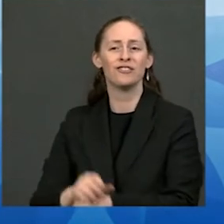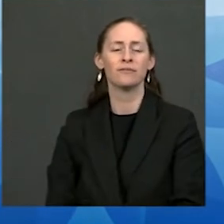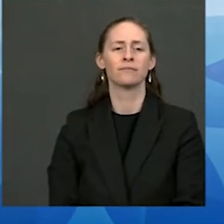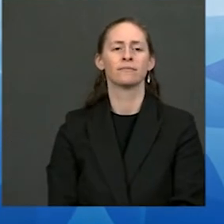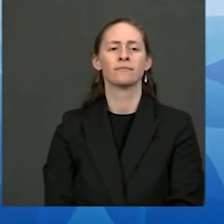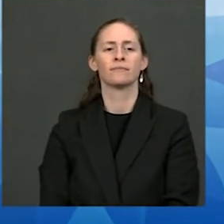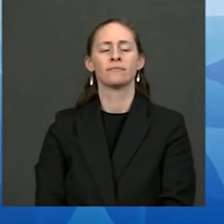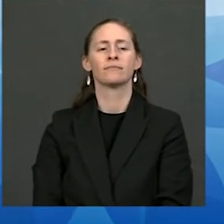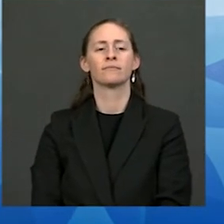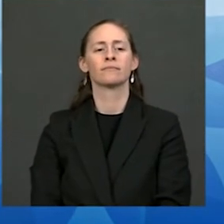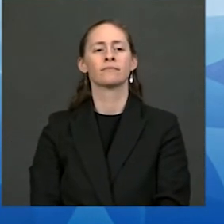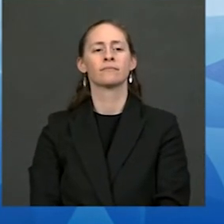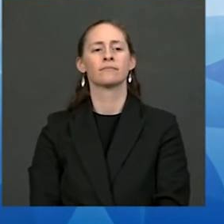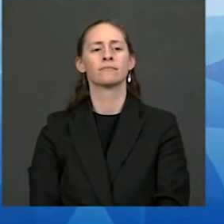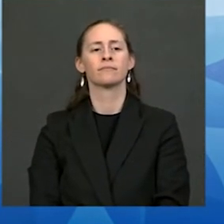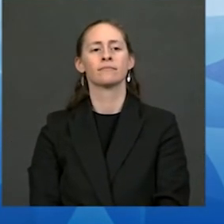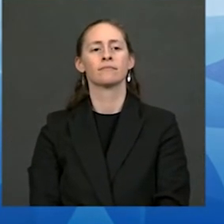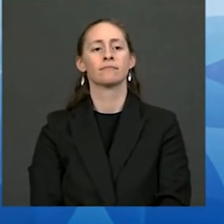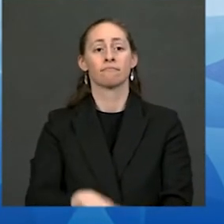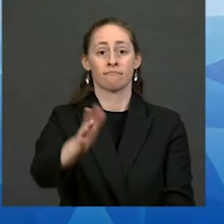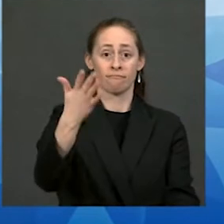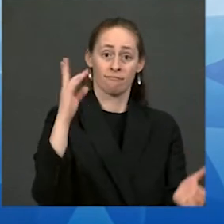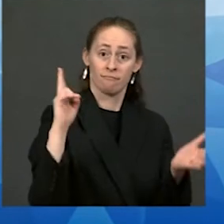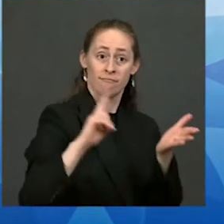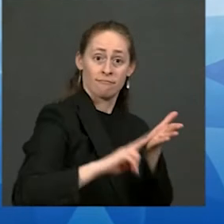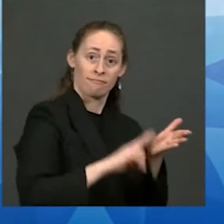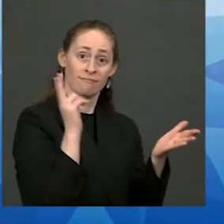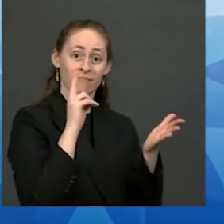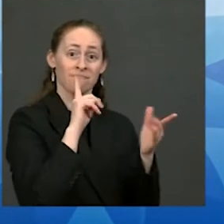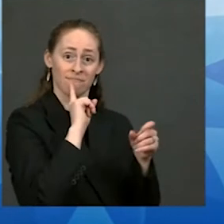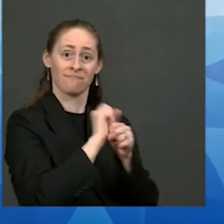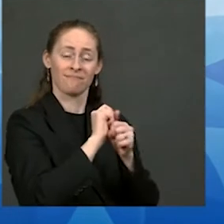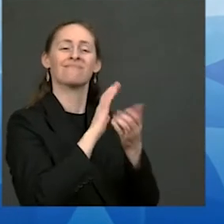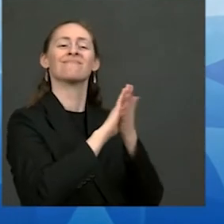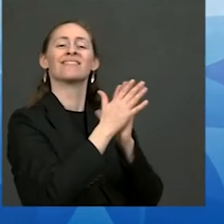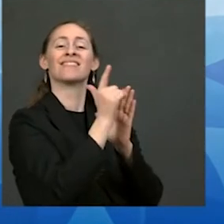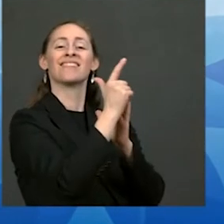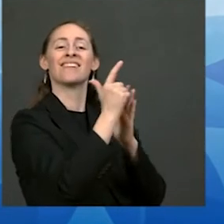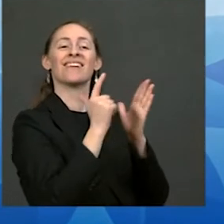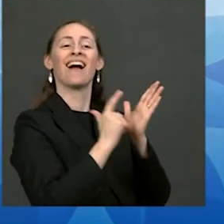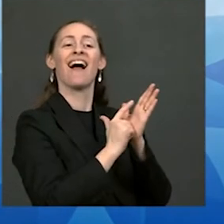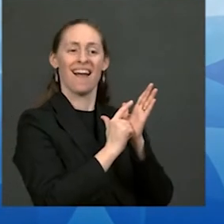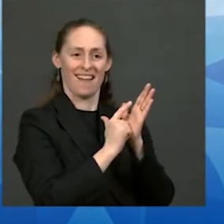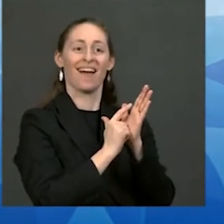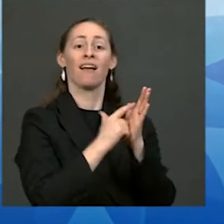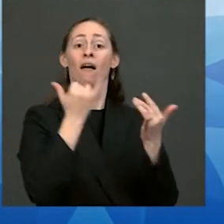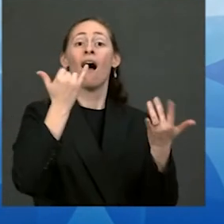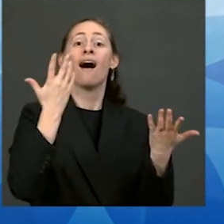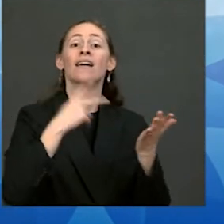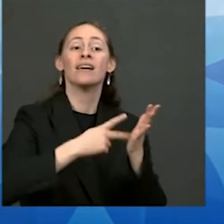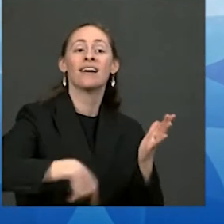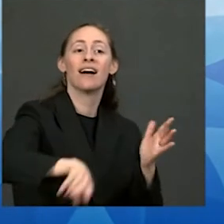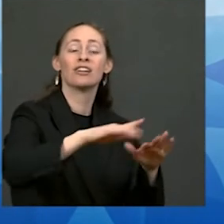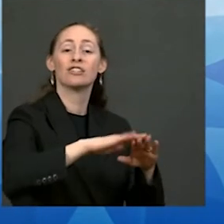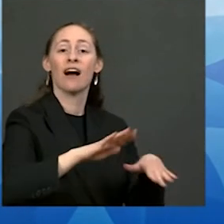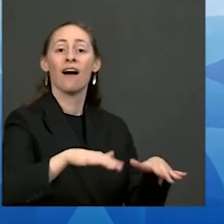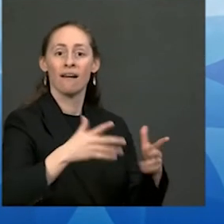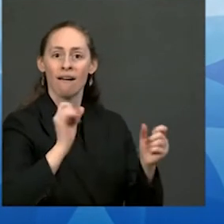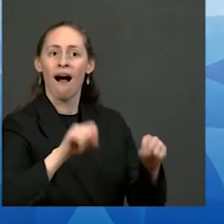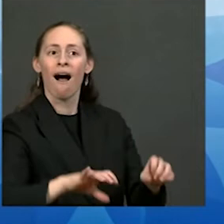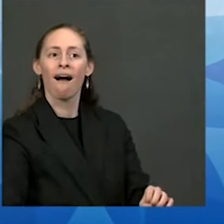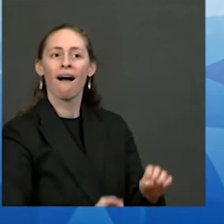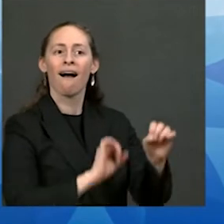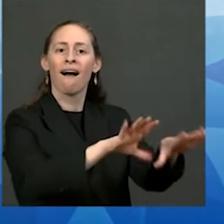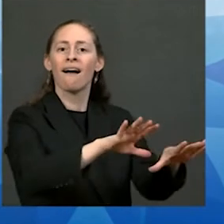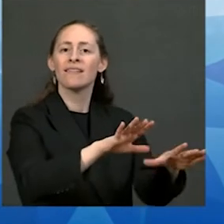nation to attend high quality preschool increasing considerably their chances of getting all the way through the first 12 years of primary